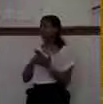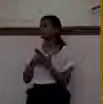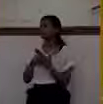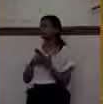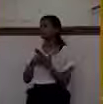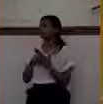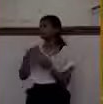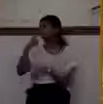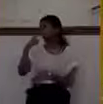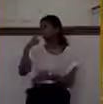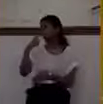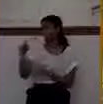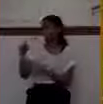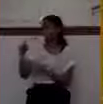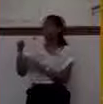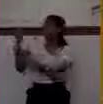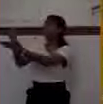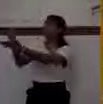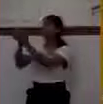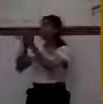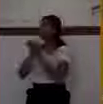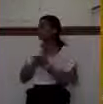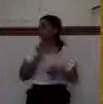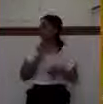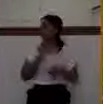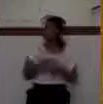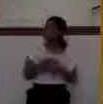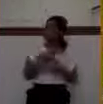And would you help me, Lord, to have victory over this?